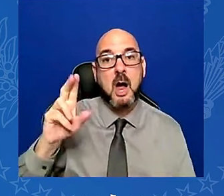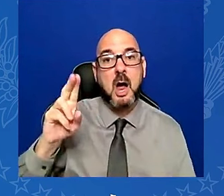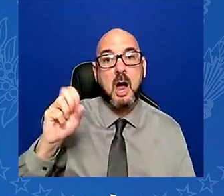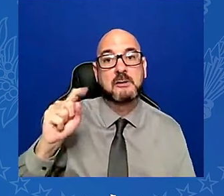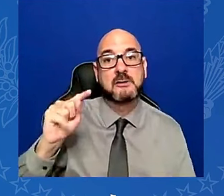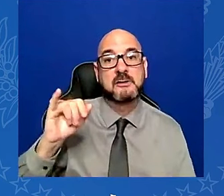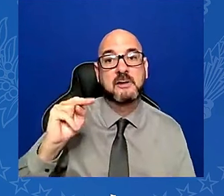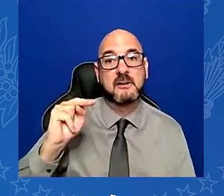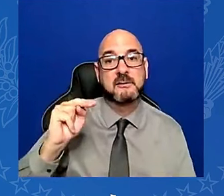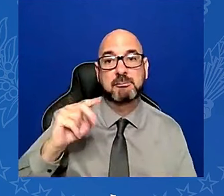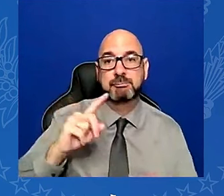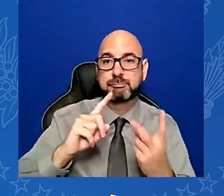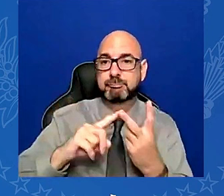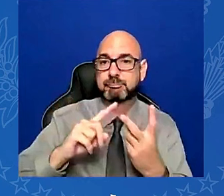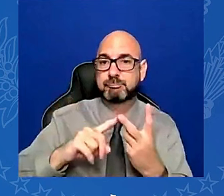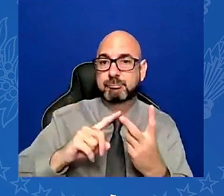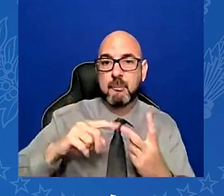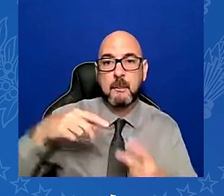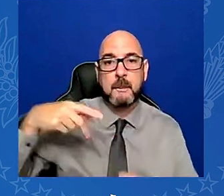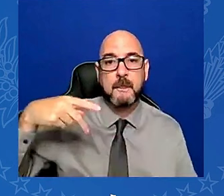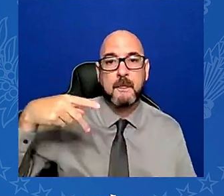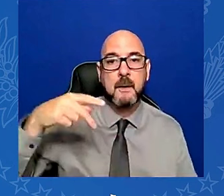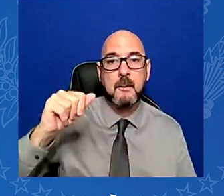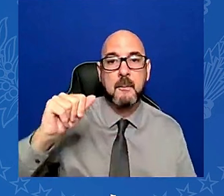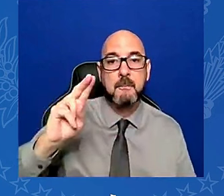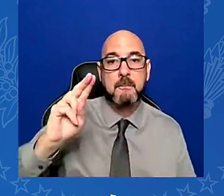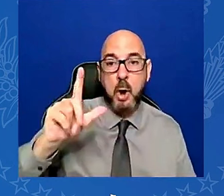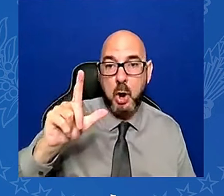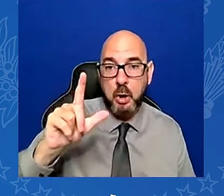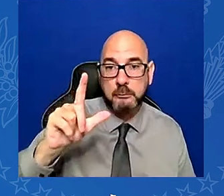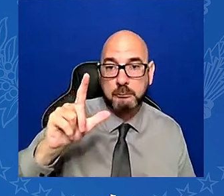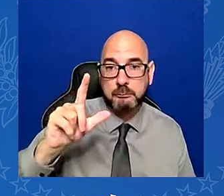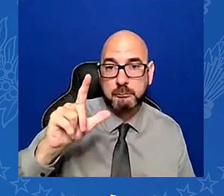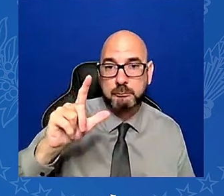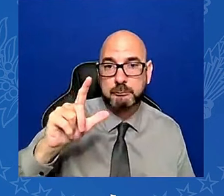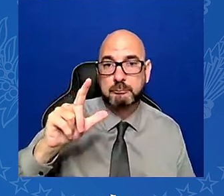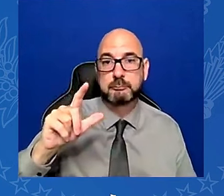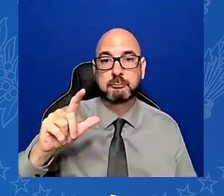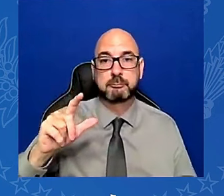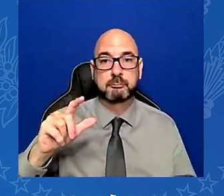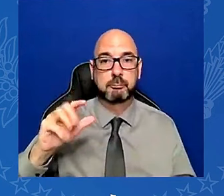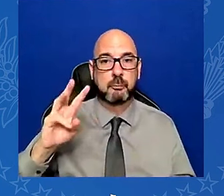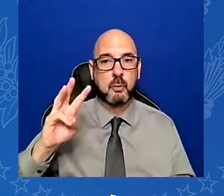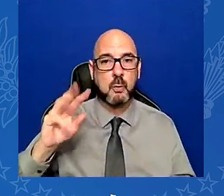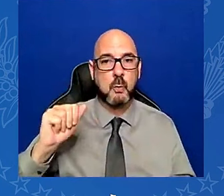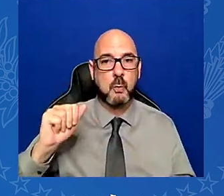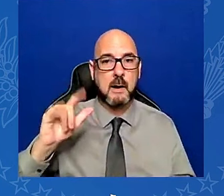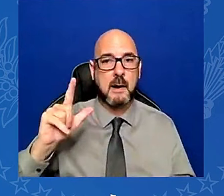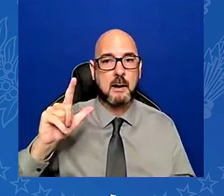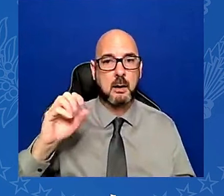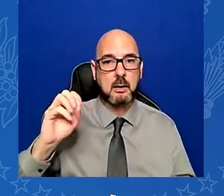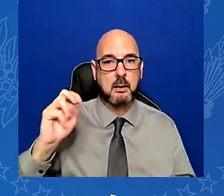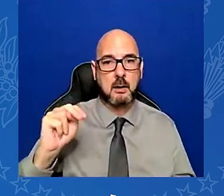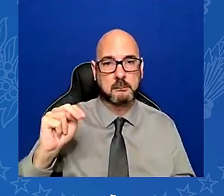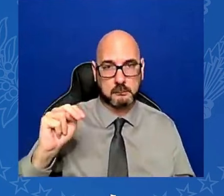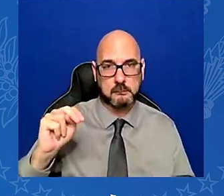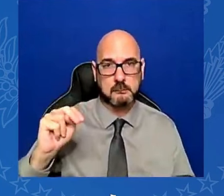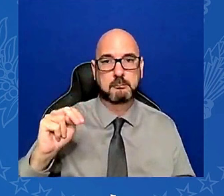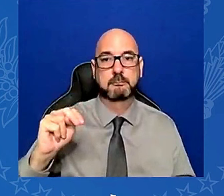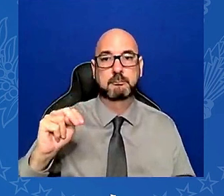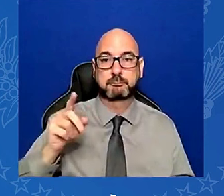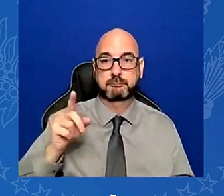who wrongfully detained all around the world. And I give him orders of Biden, we're not going to give up until we get them home. All of them.